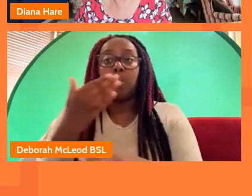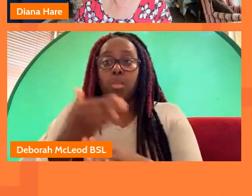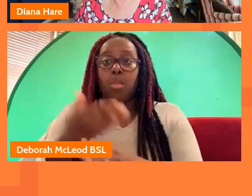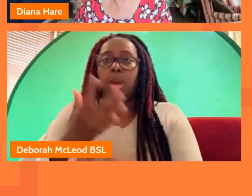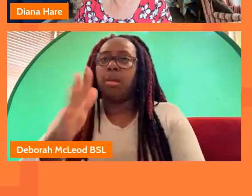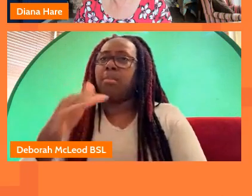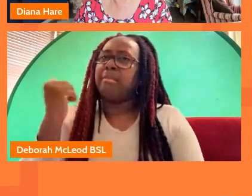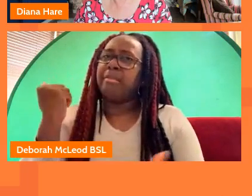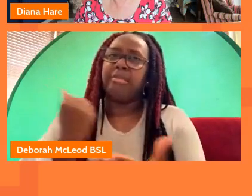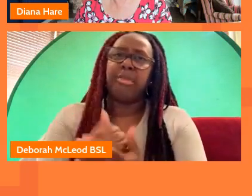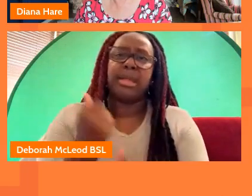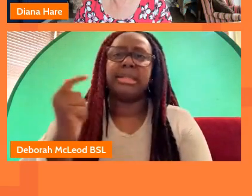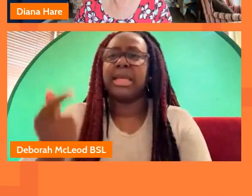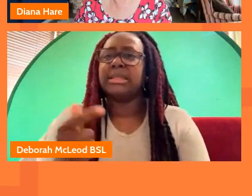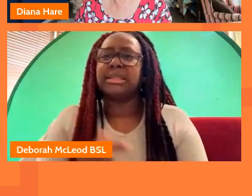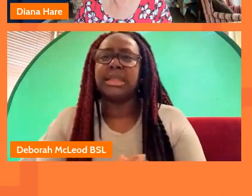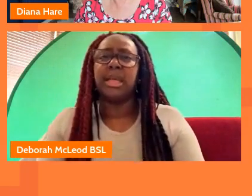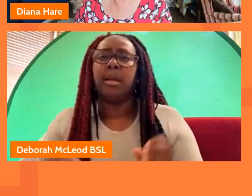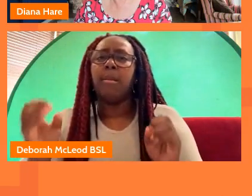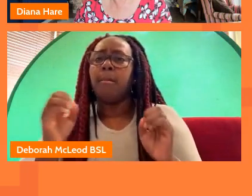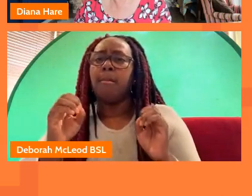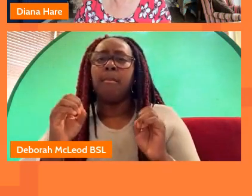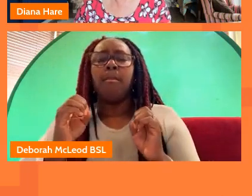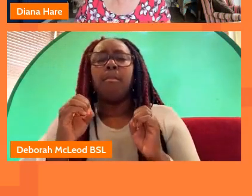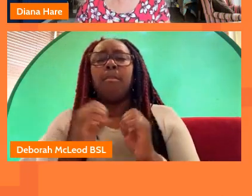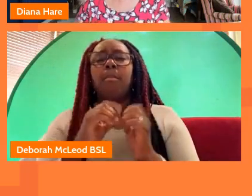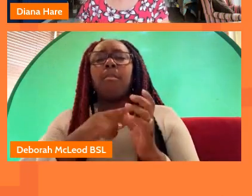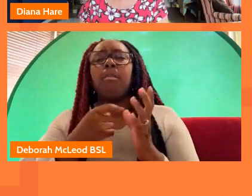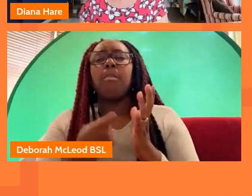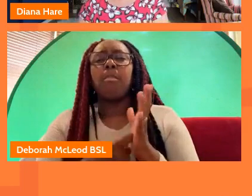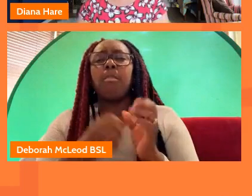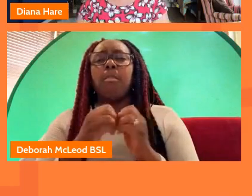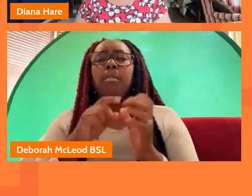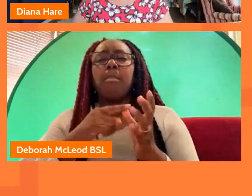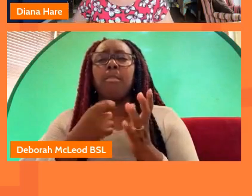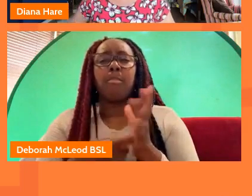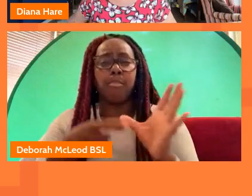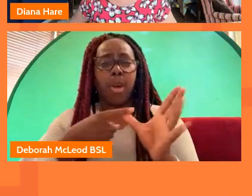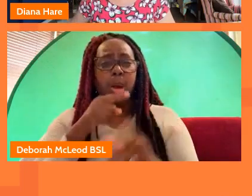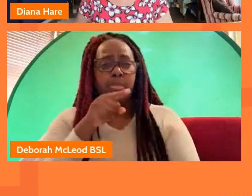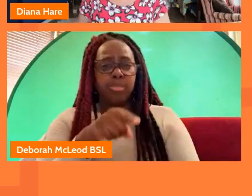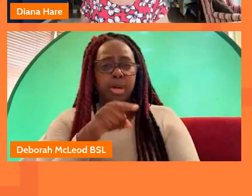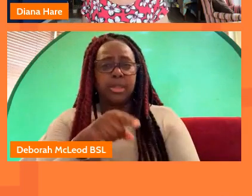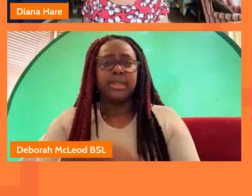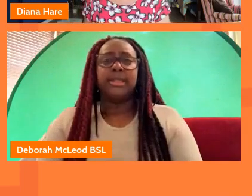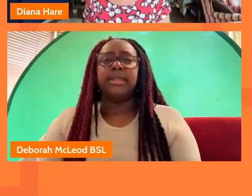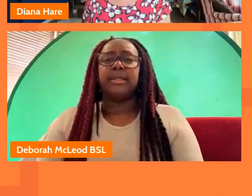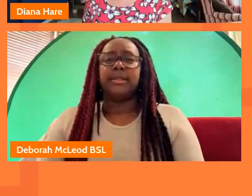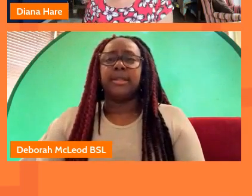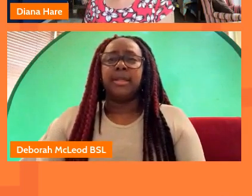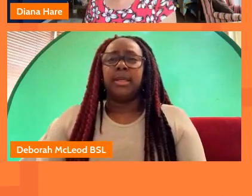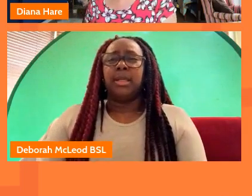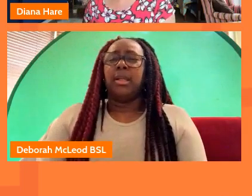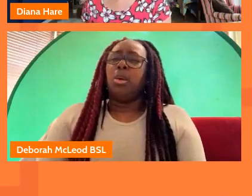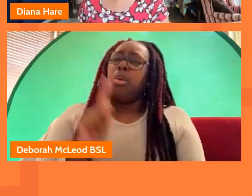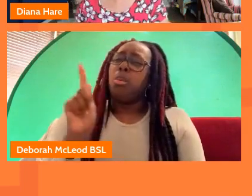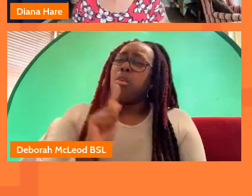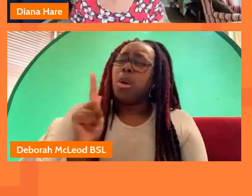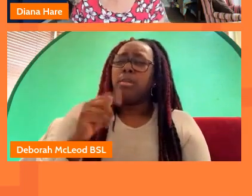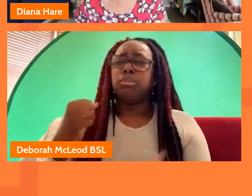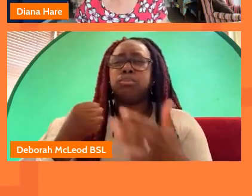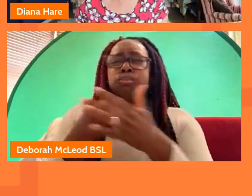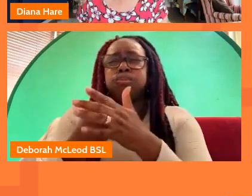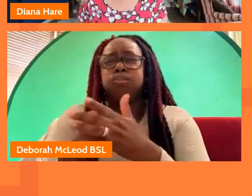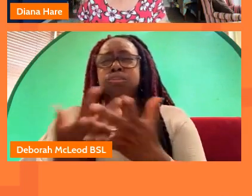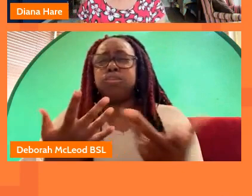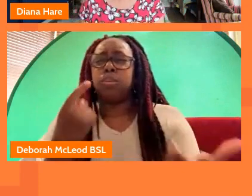fantastic but barbara i just kind of wondered i wanted to bring you back in there because um what sort of impact do you think you said